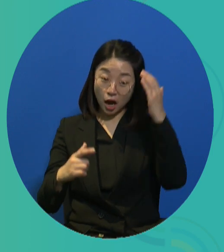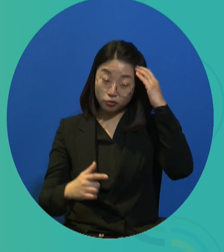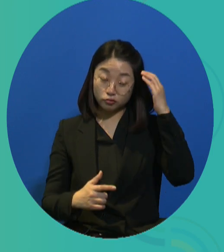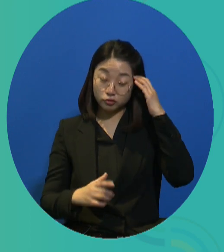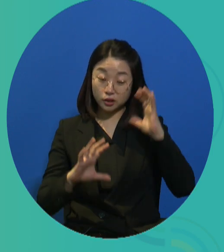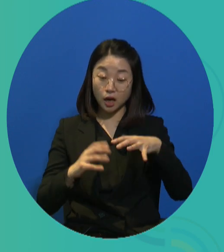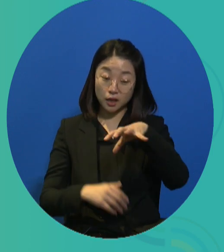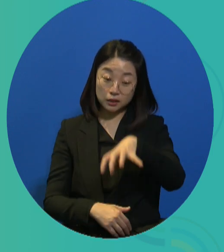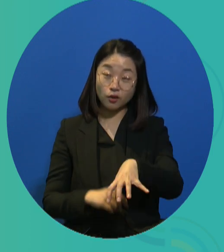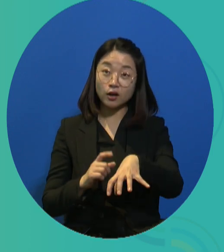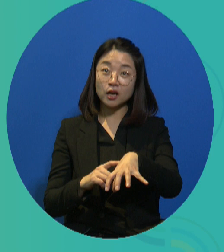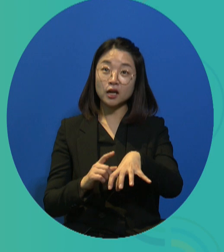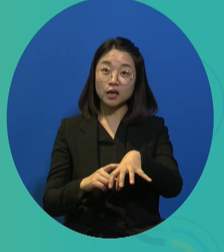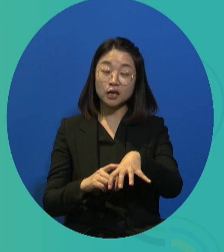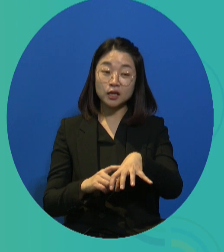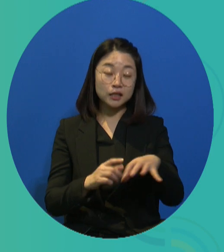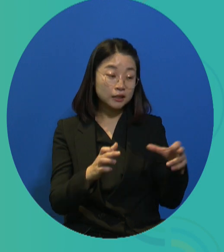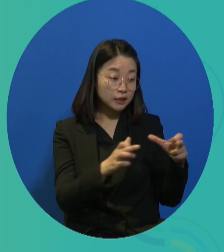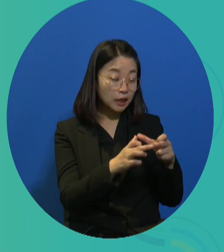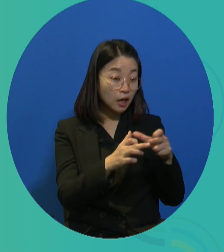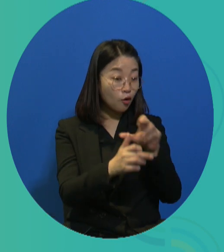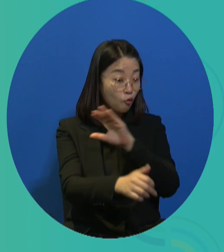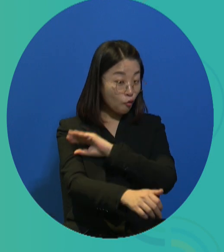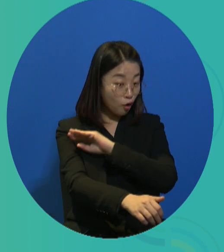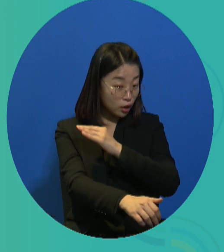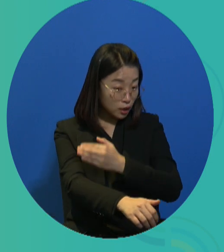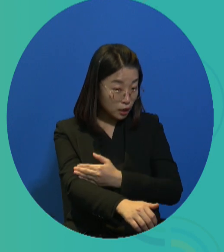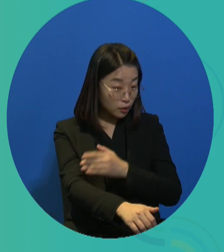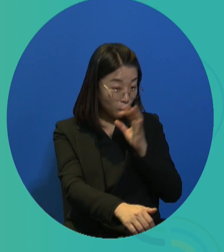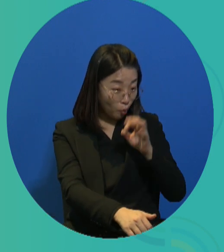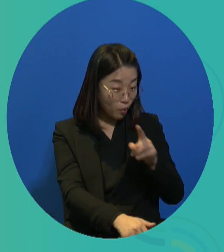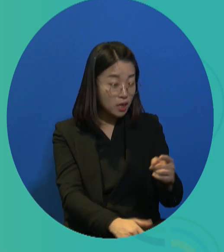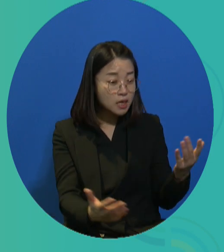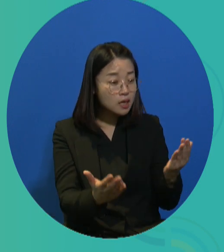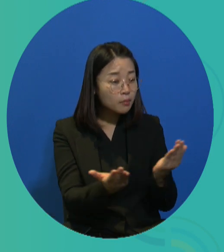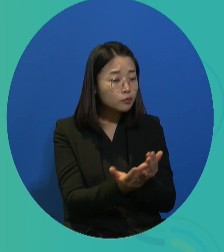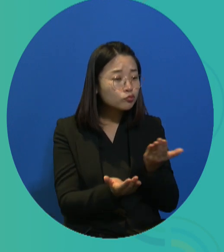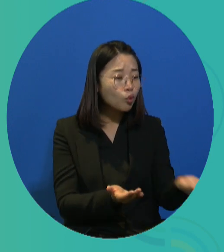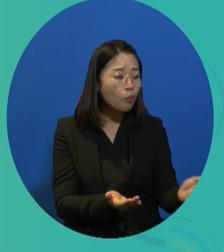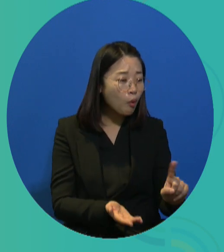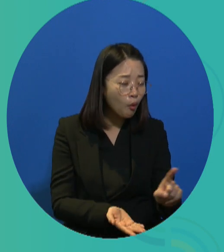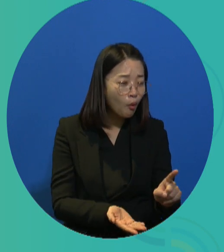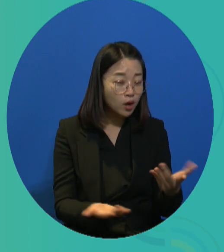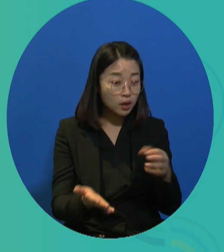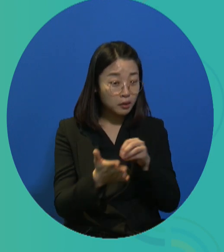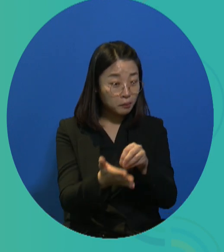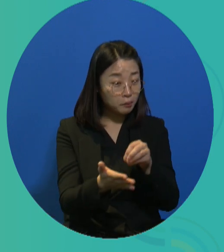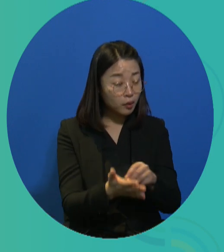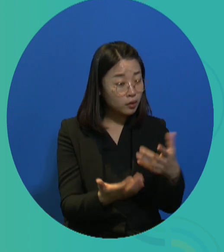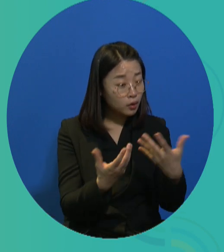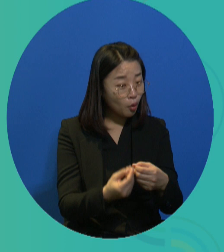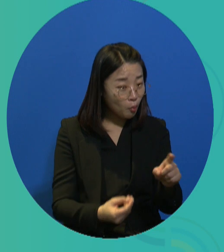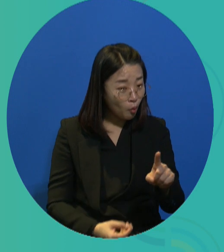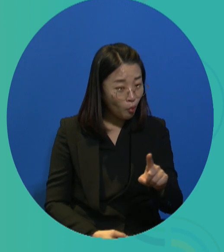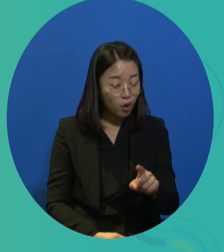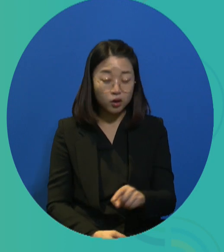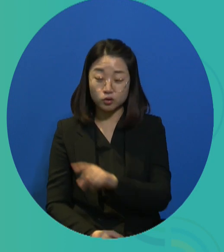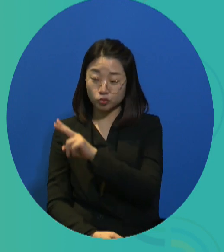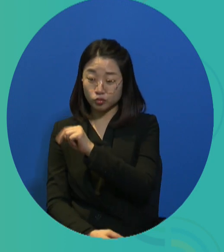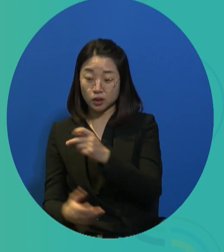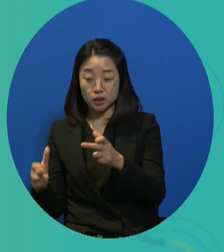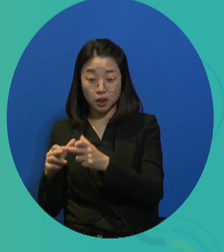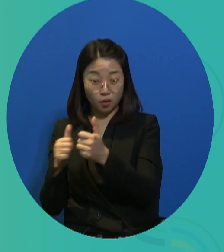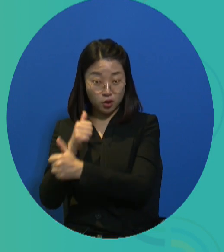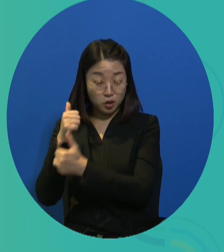In this regard, I would like to now examine the public works project for severely disabled